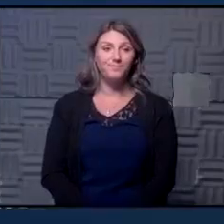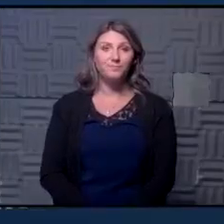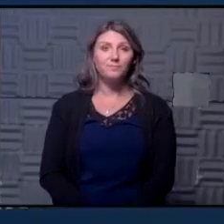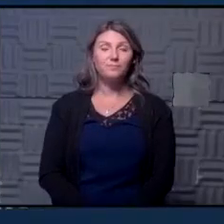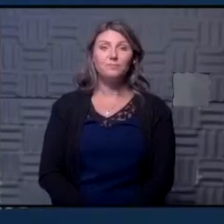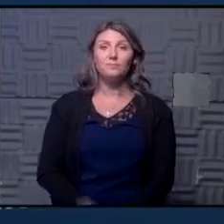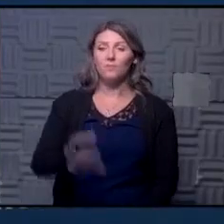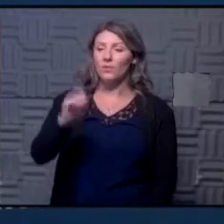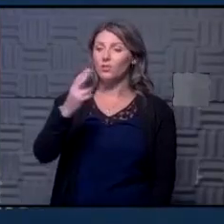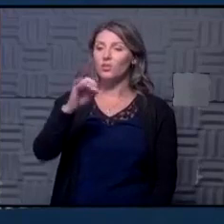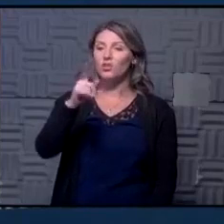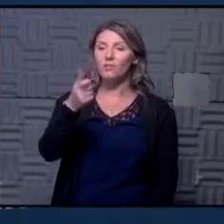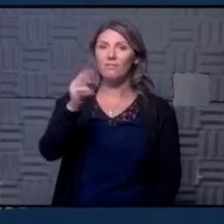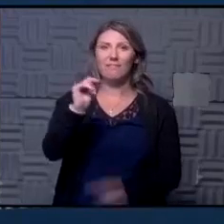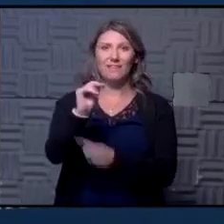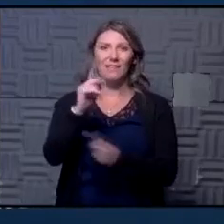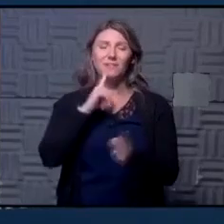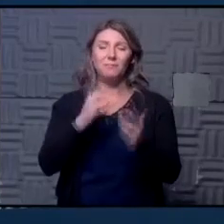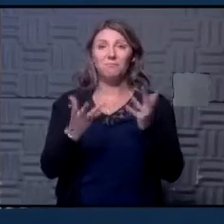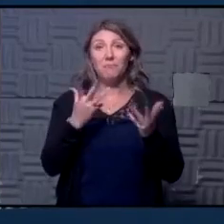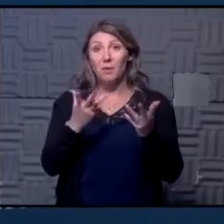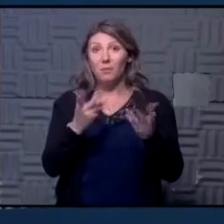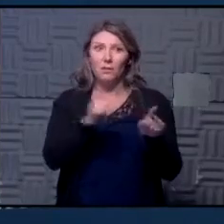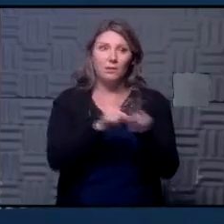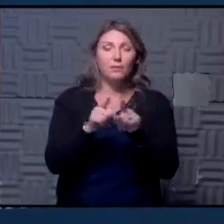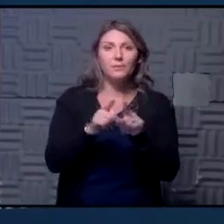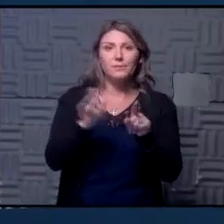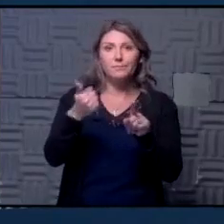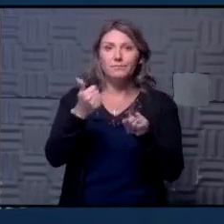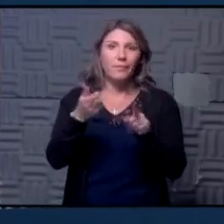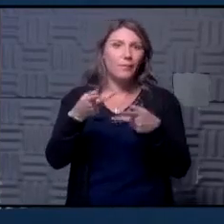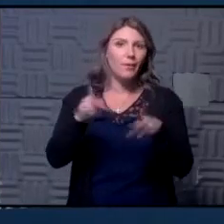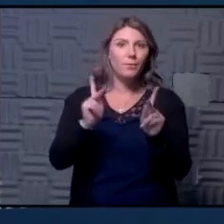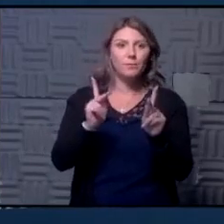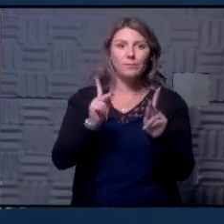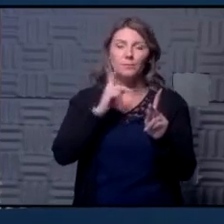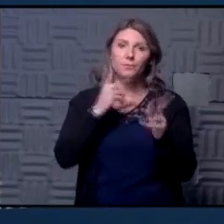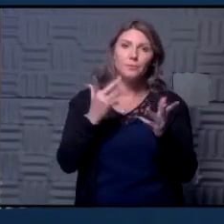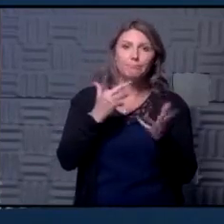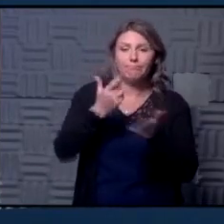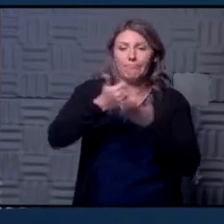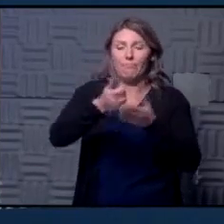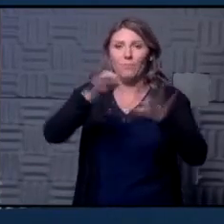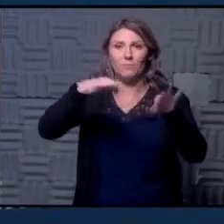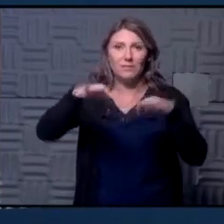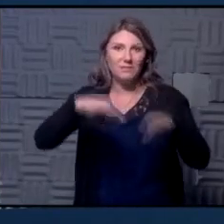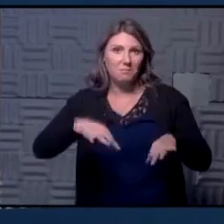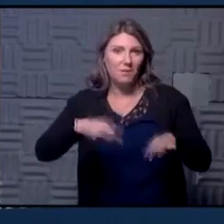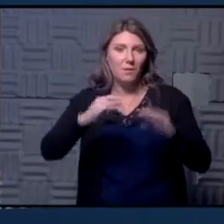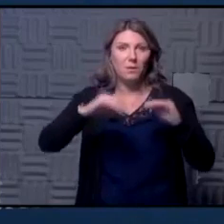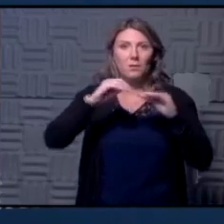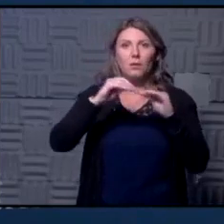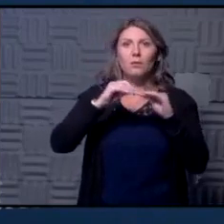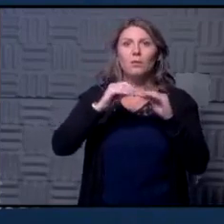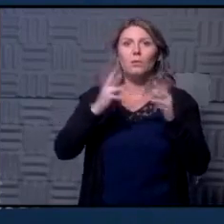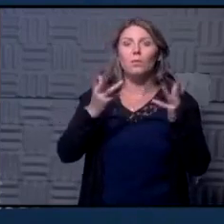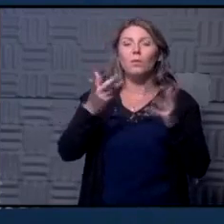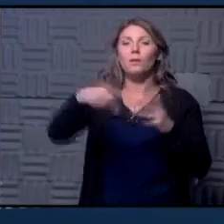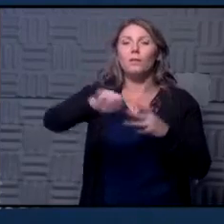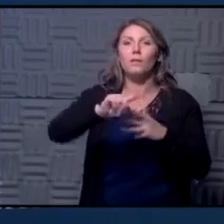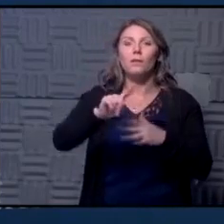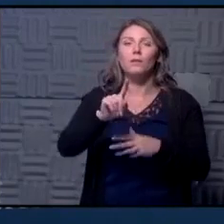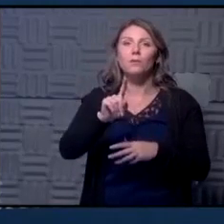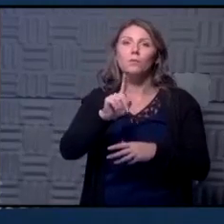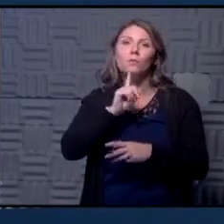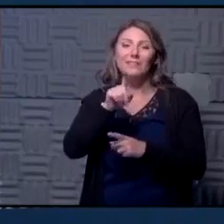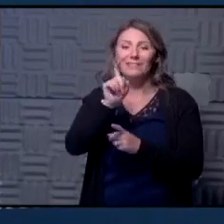chalene says and and this might be also another opportunity to help explain things a little bit she says what they really need